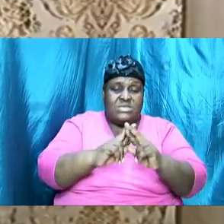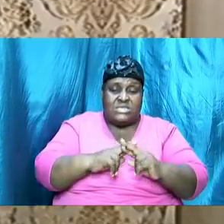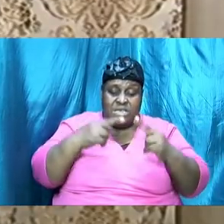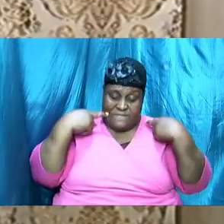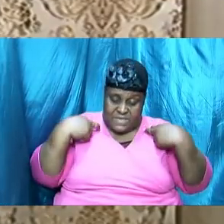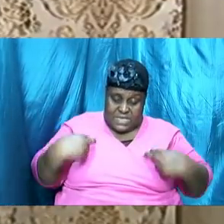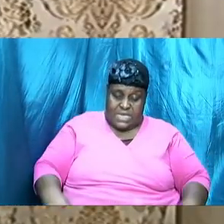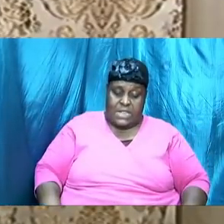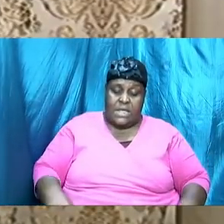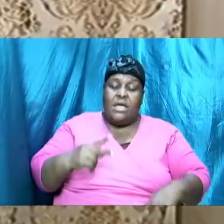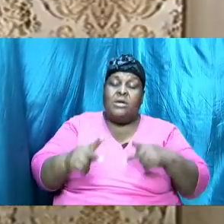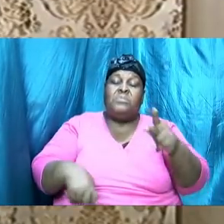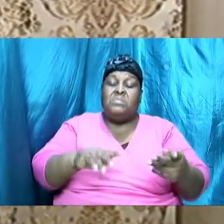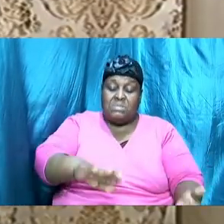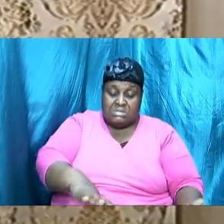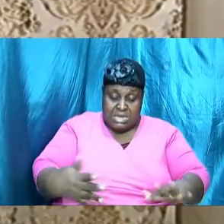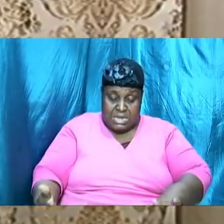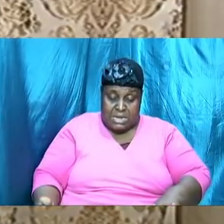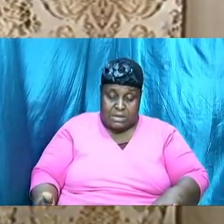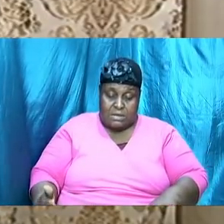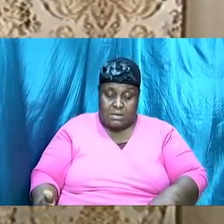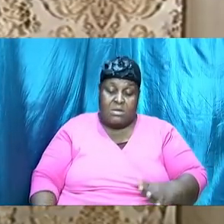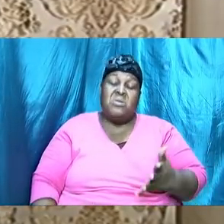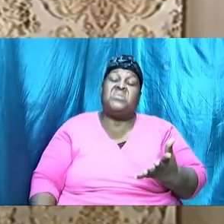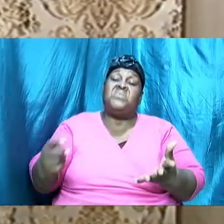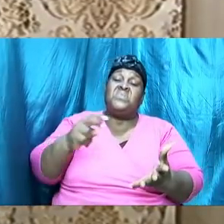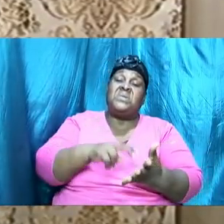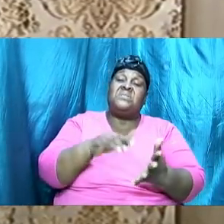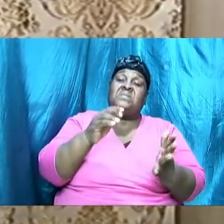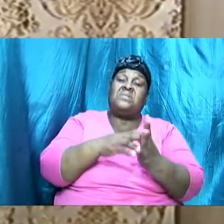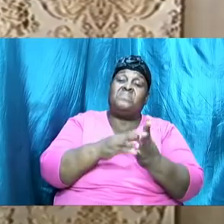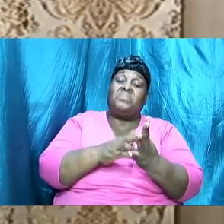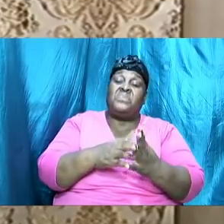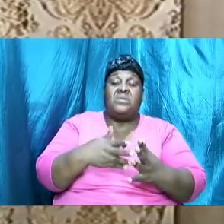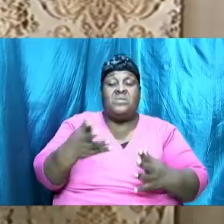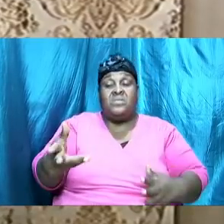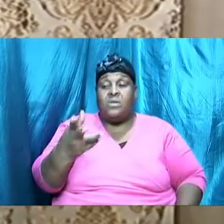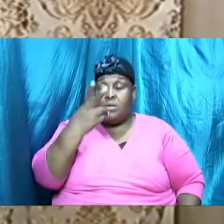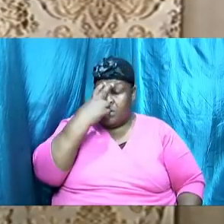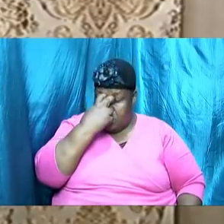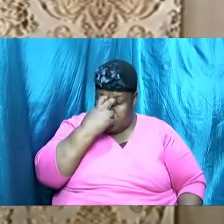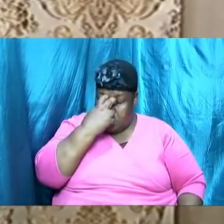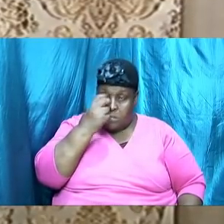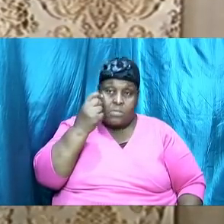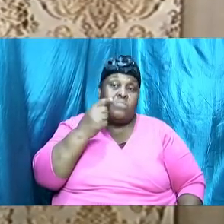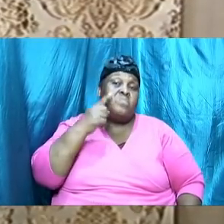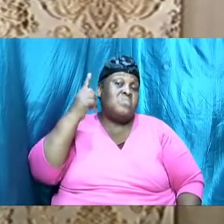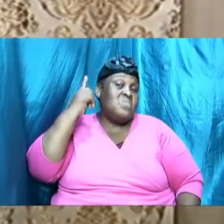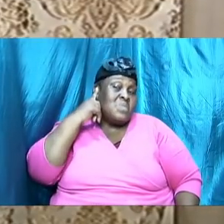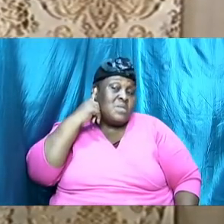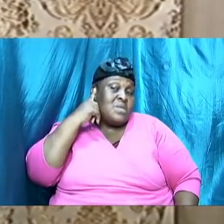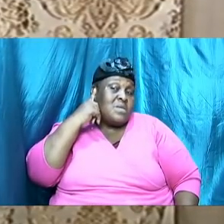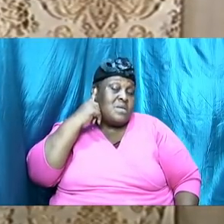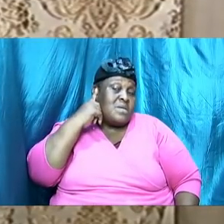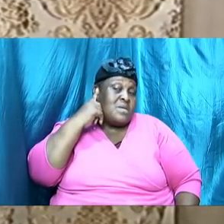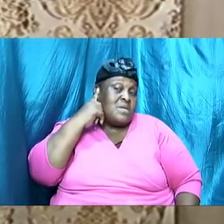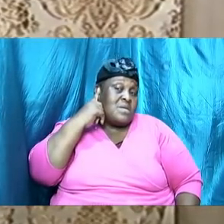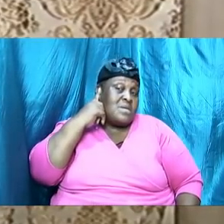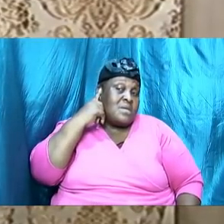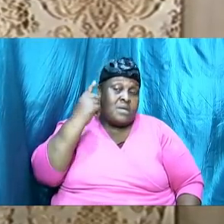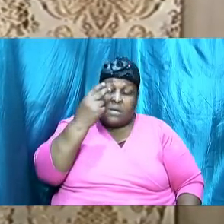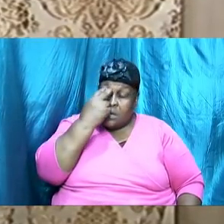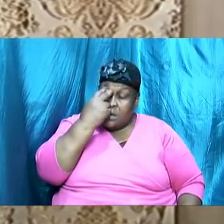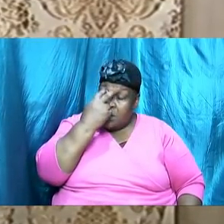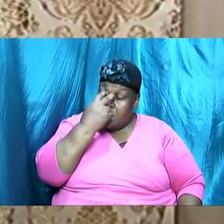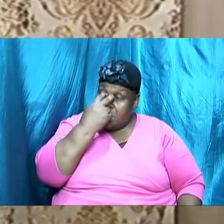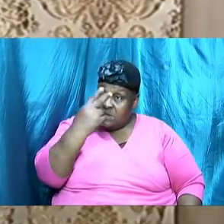raised to life again those that were blind or dumb or whatever the nature of the ailment they had their sight